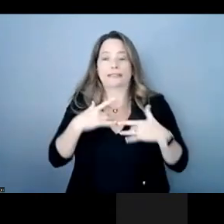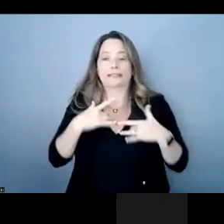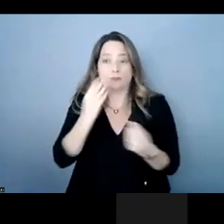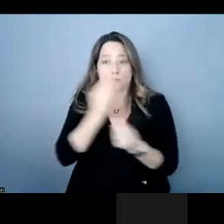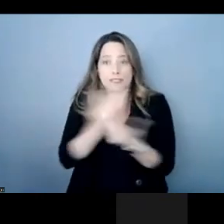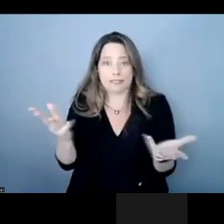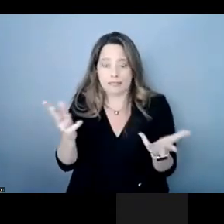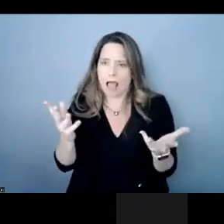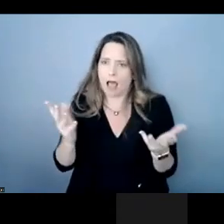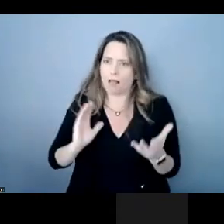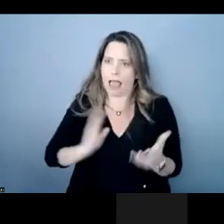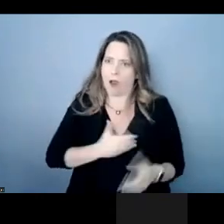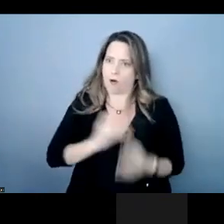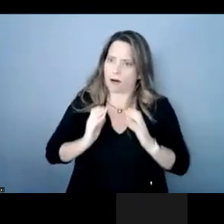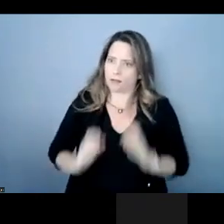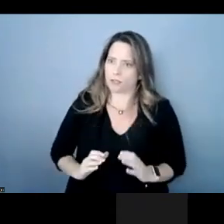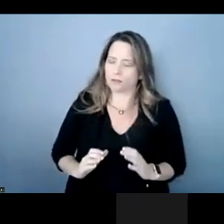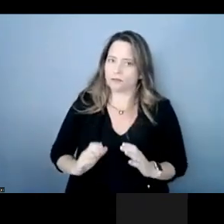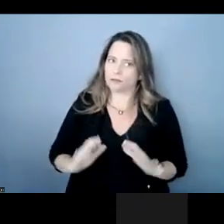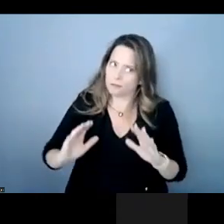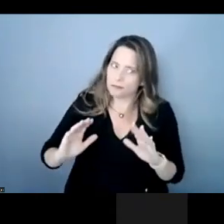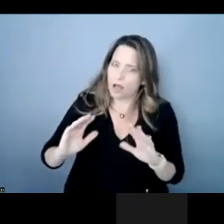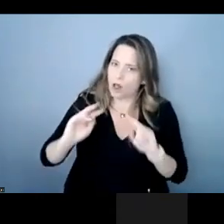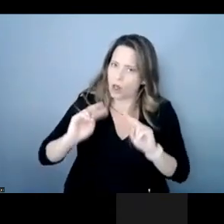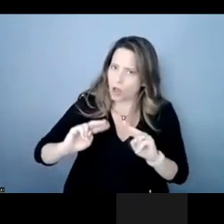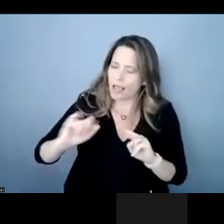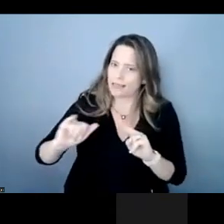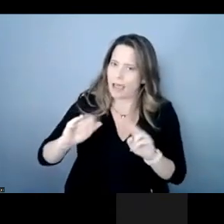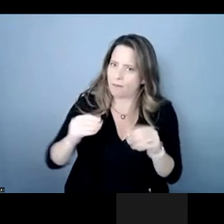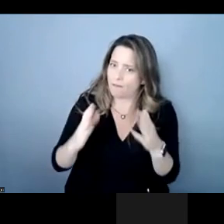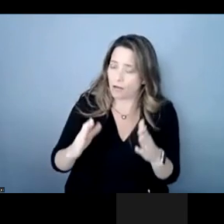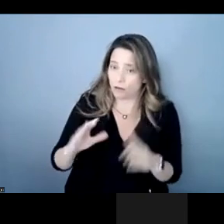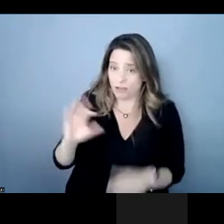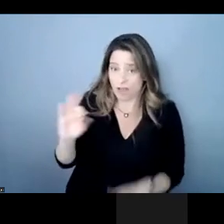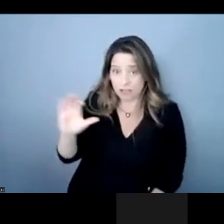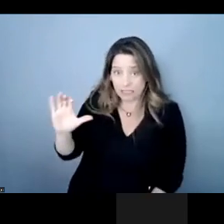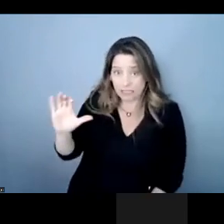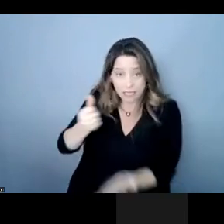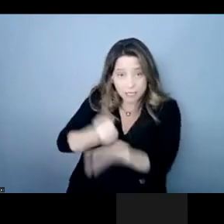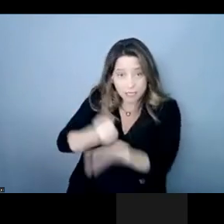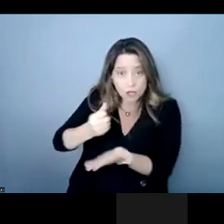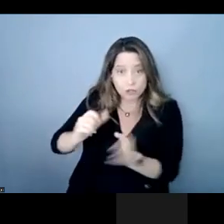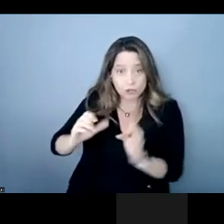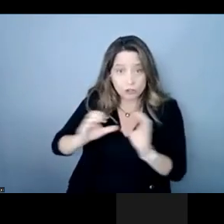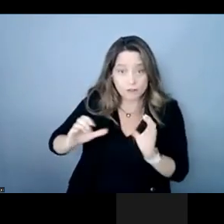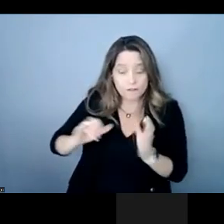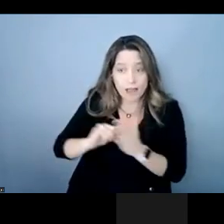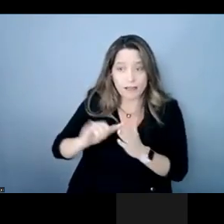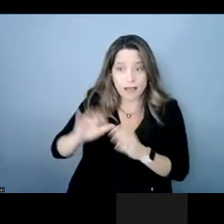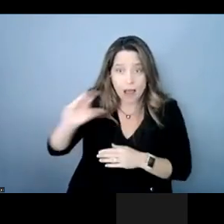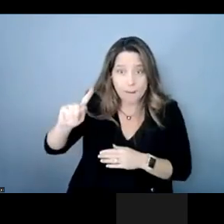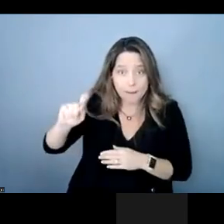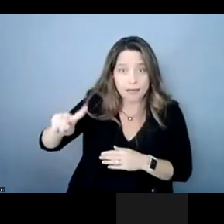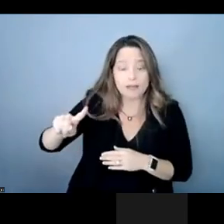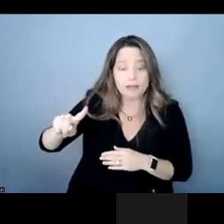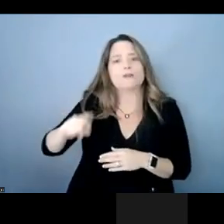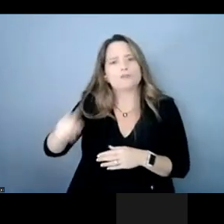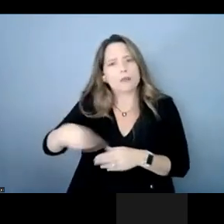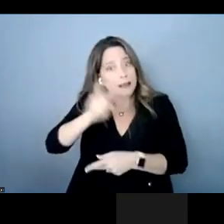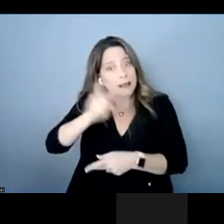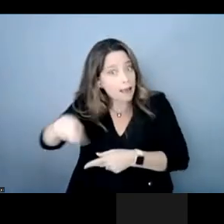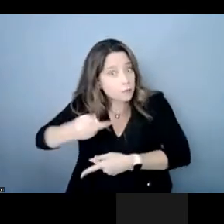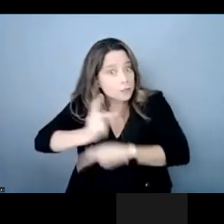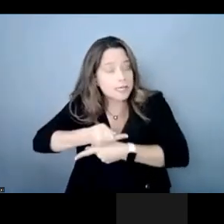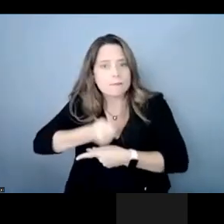looking at that provider are they certified by the fcc are they maintaining privacy confidentiality